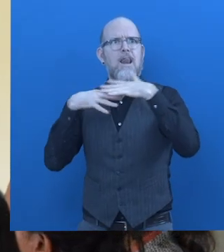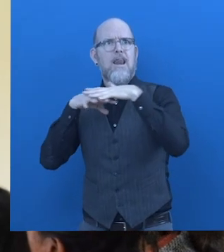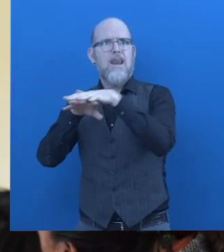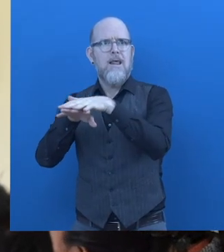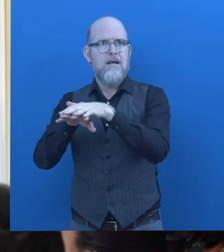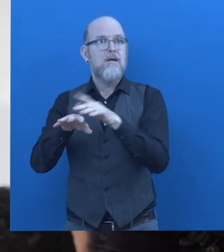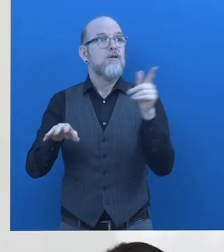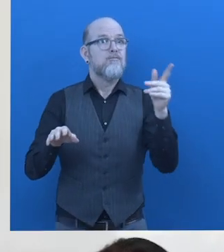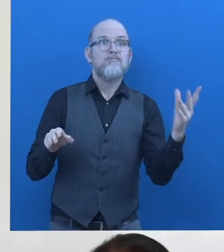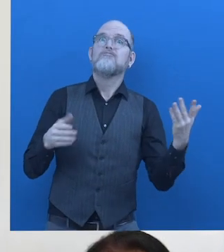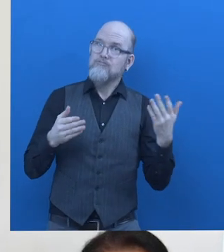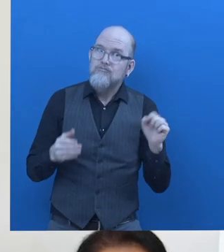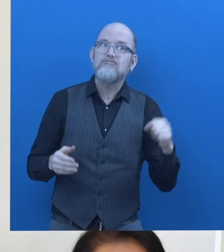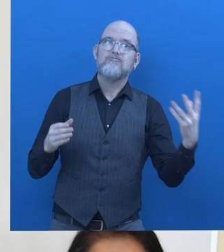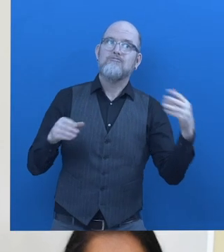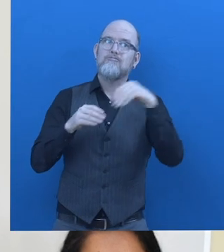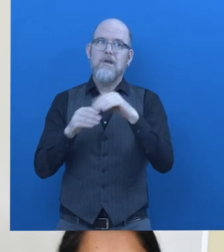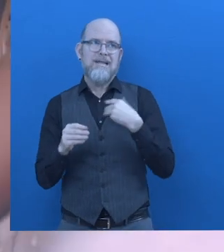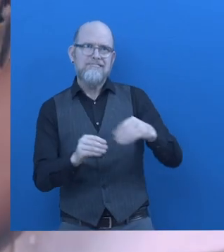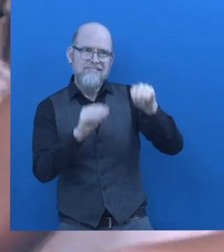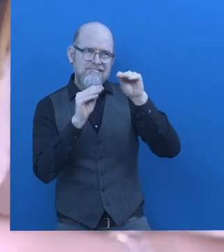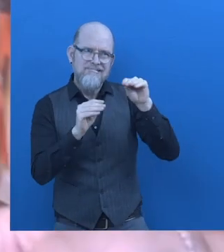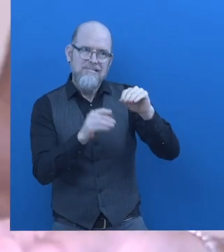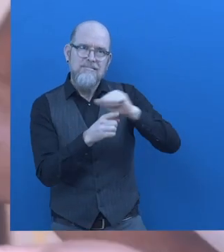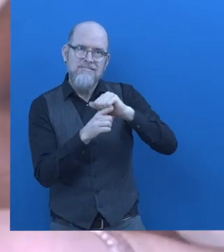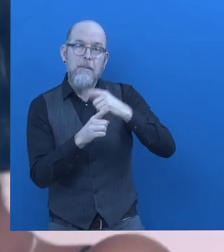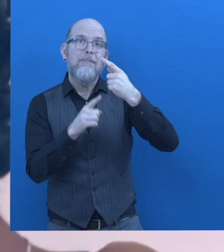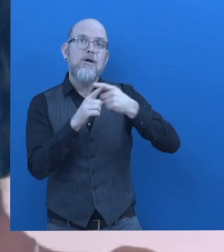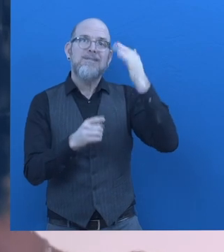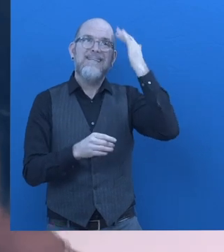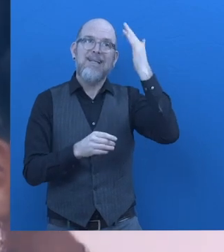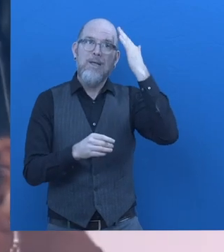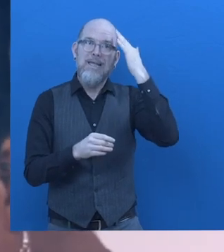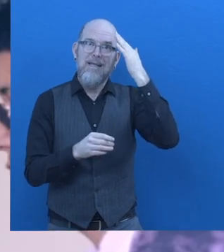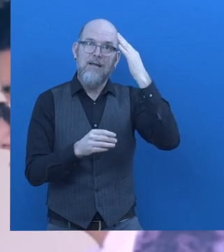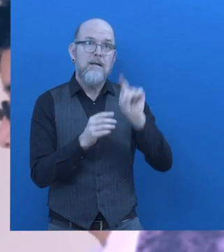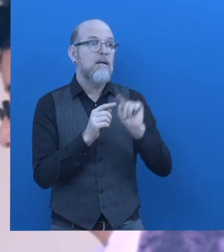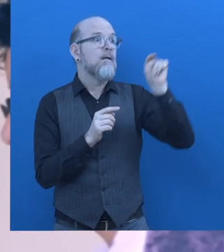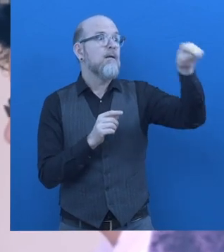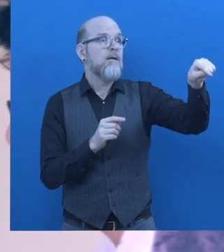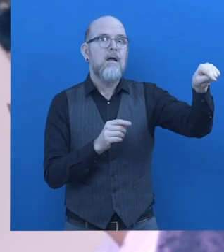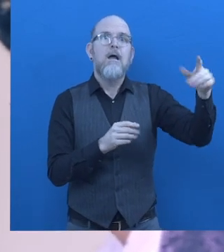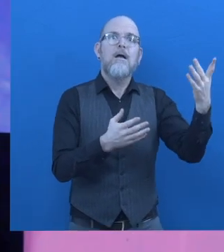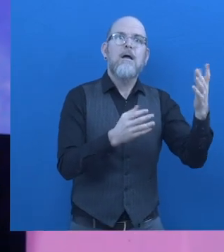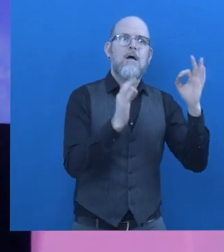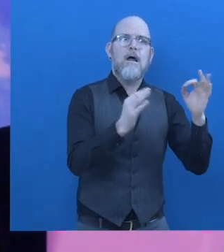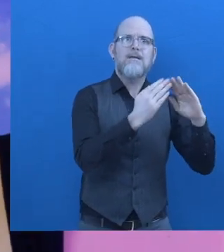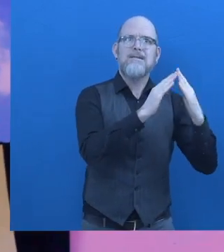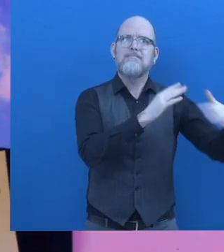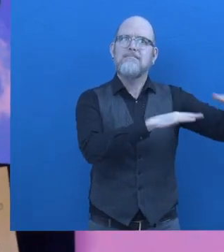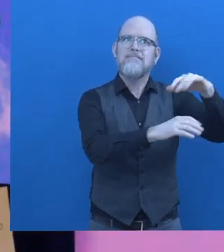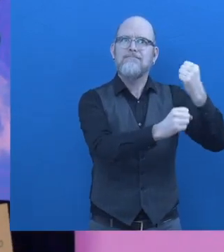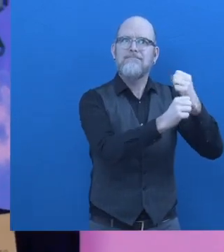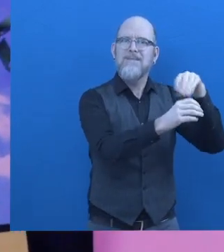Training consisted of theoretical thoughts, practical thoughts and we even did live-in-situation training